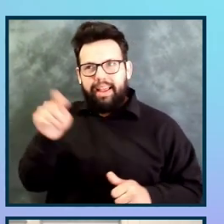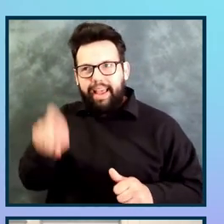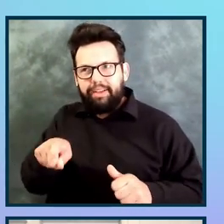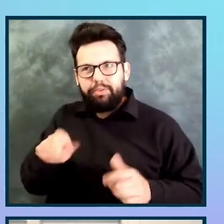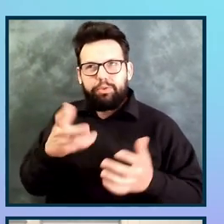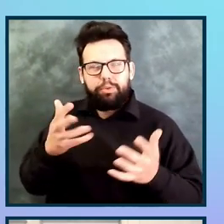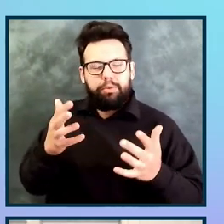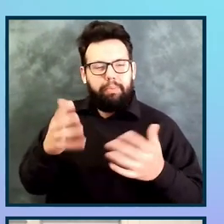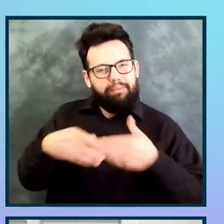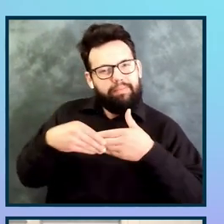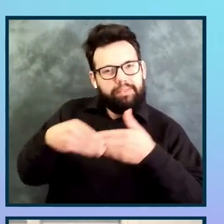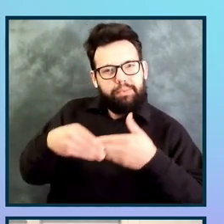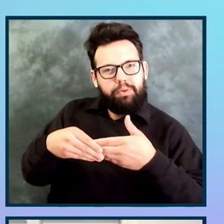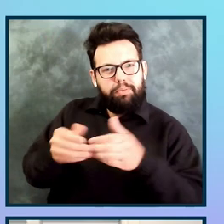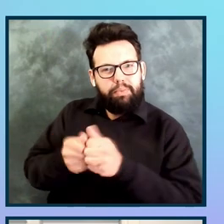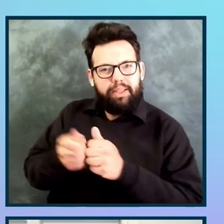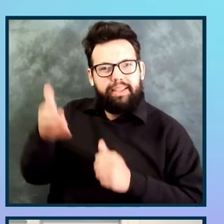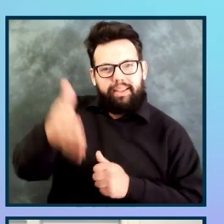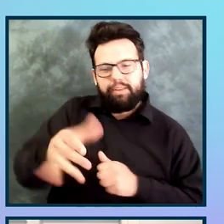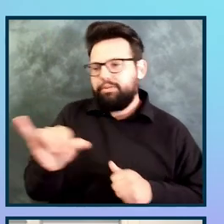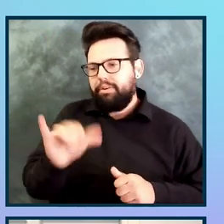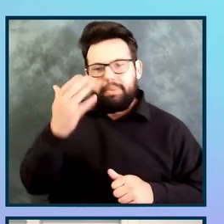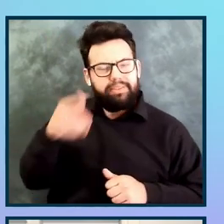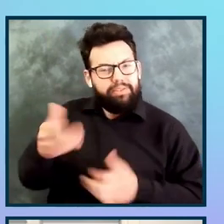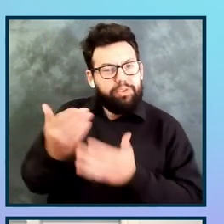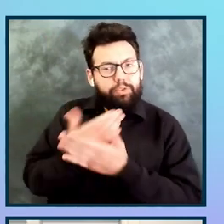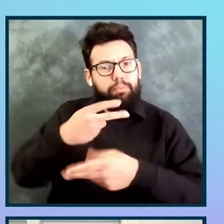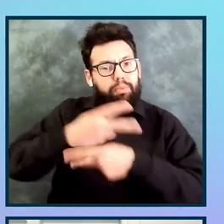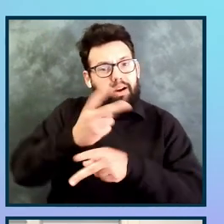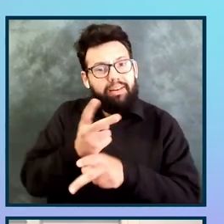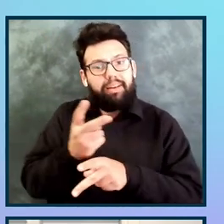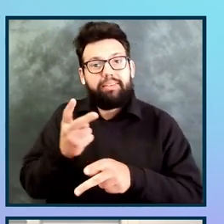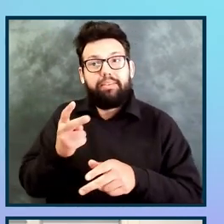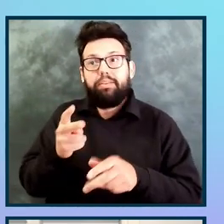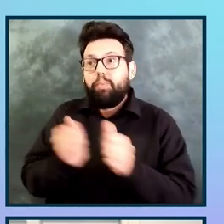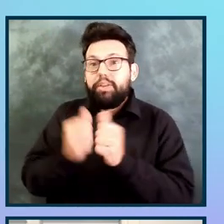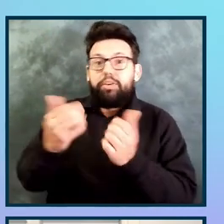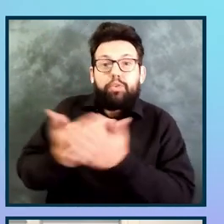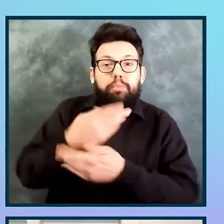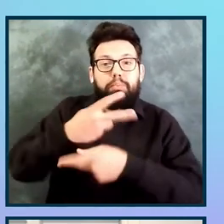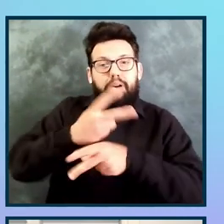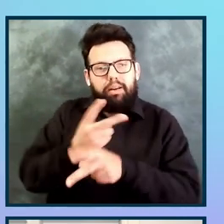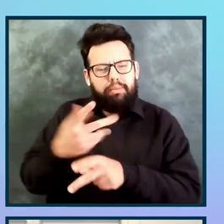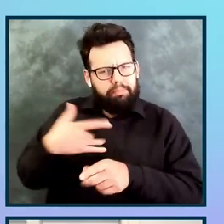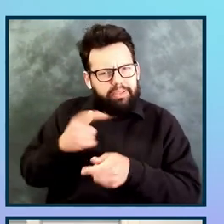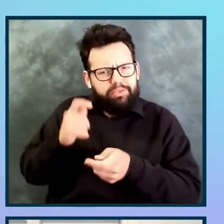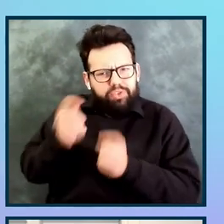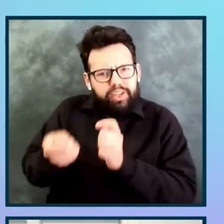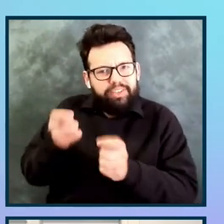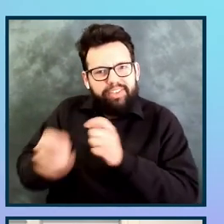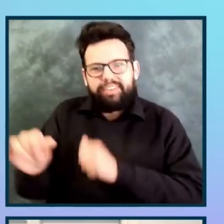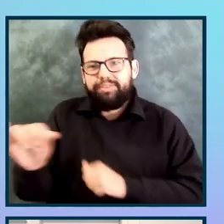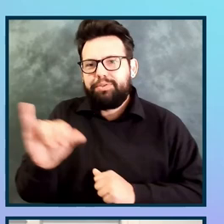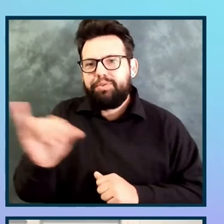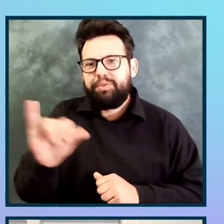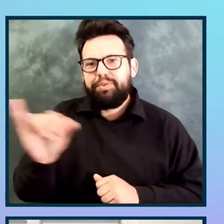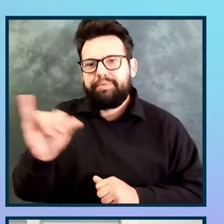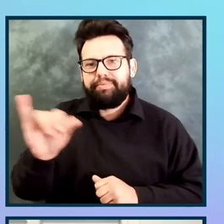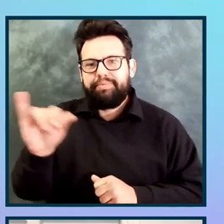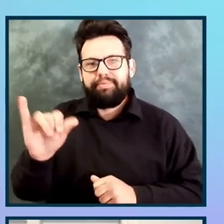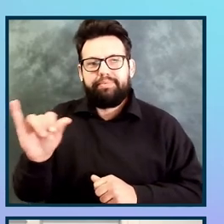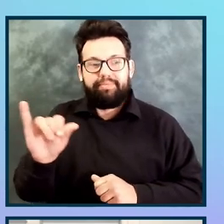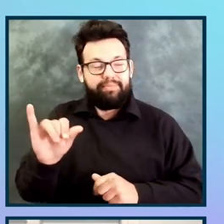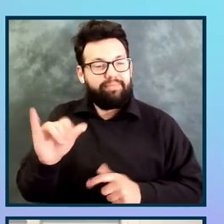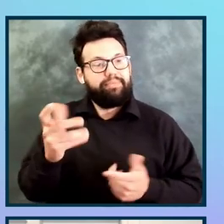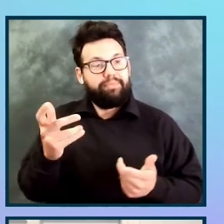scoping a brand new product, some of that stuff is evolving in front of you. So even though it looks like it's only a month of time